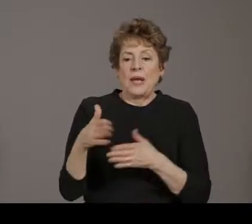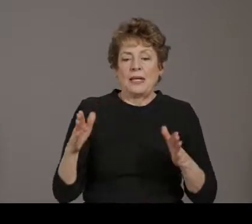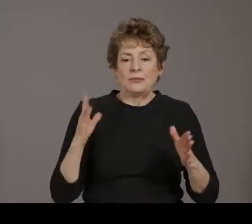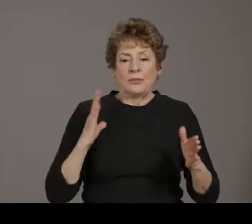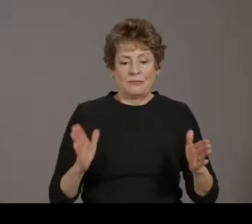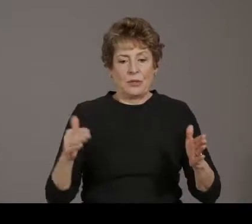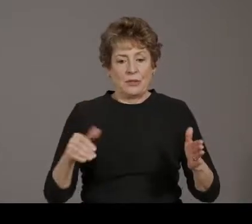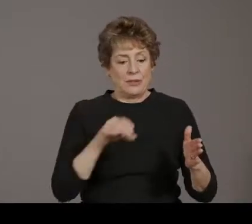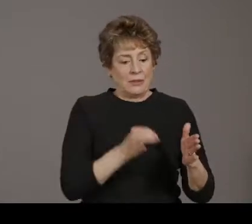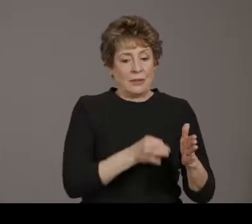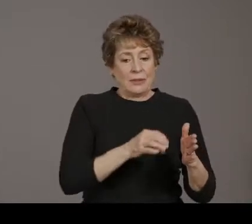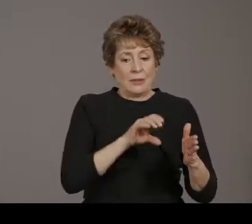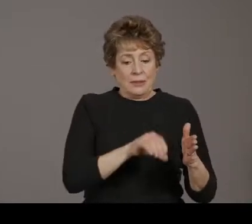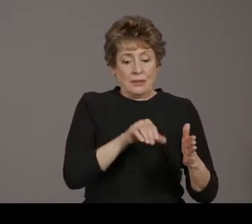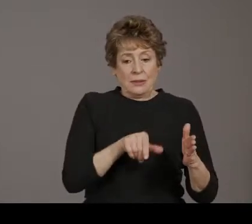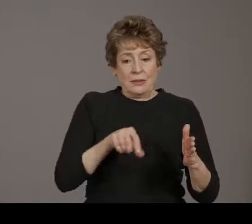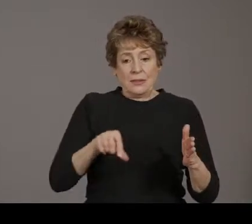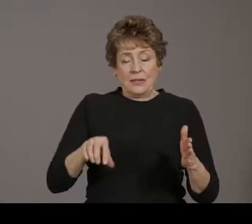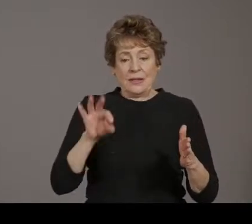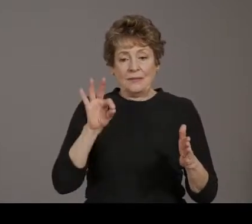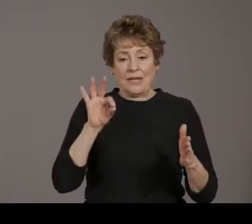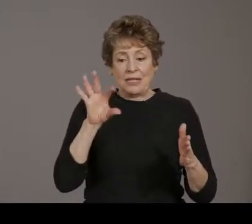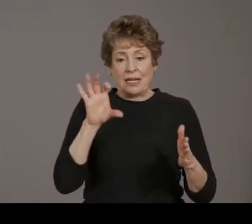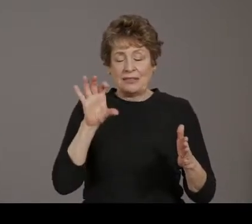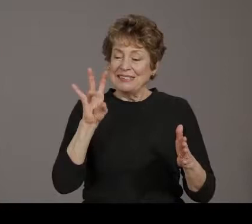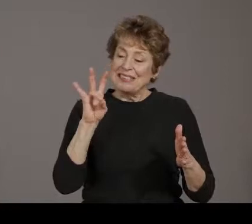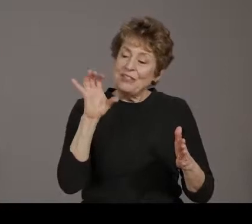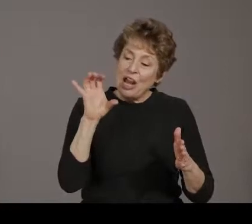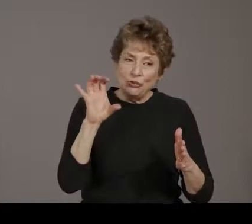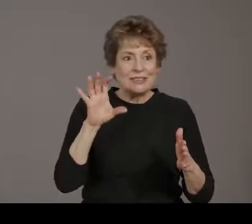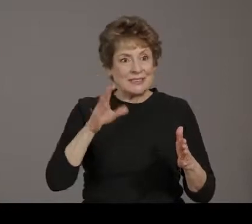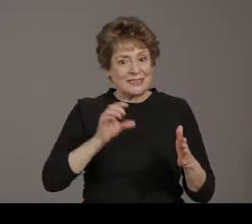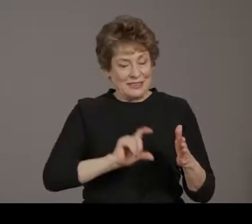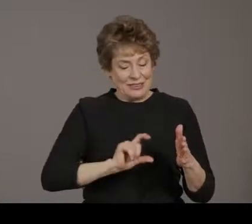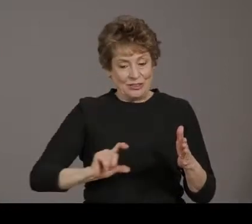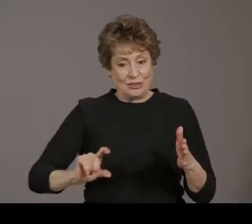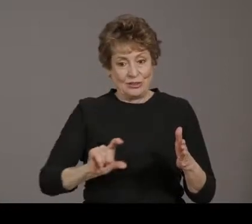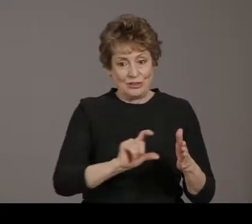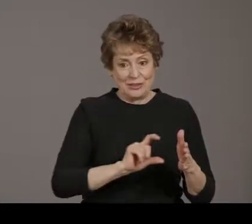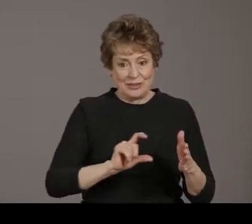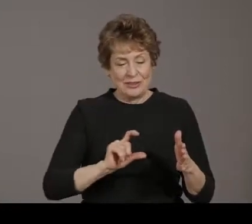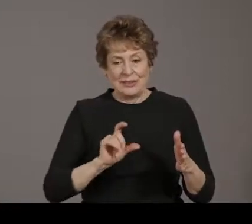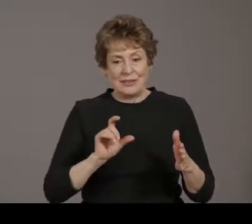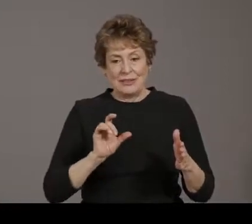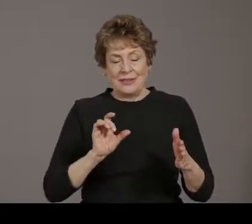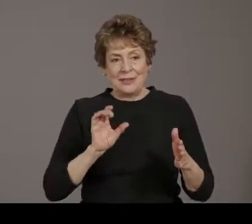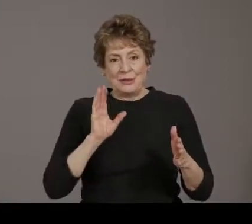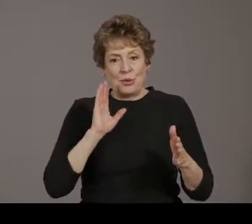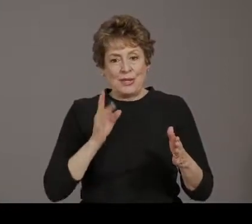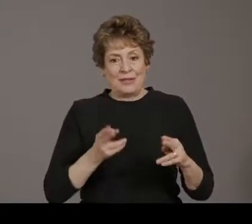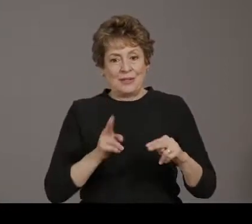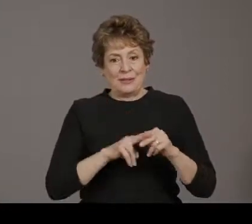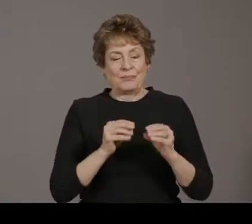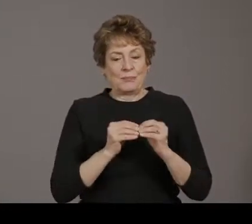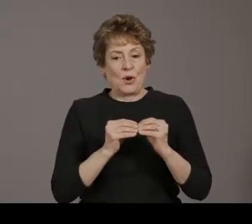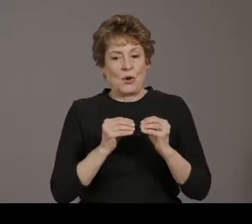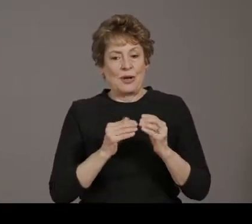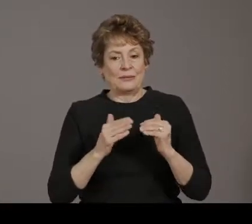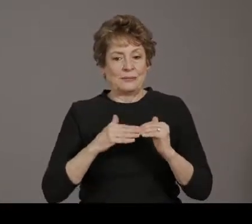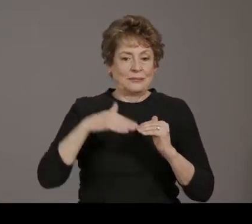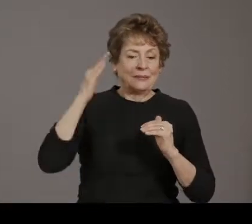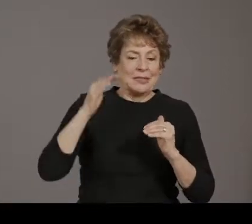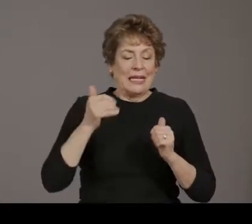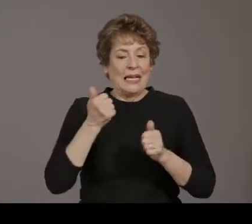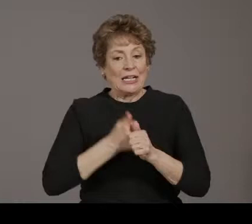they're counting for 1173 doses per tray. However, it is still an increase. If you look at the weeks